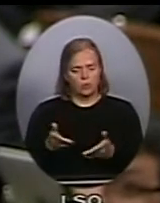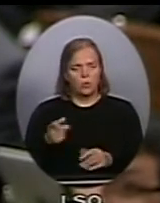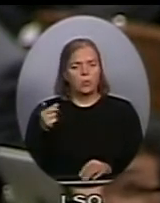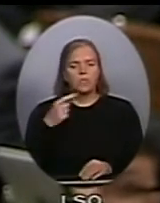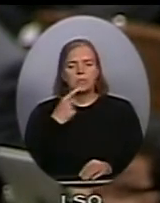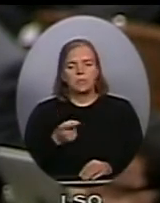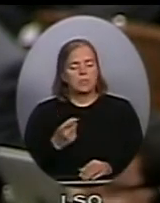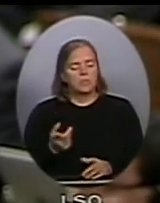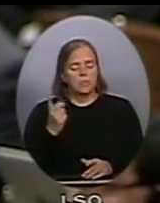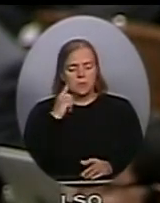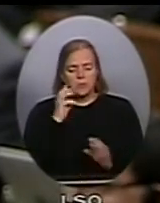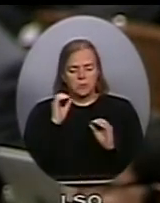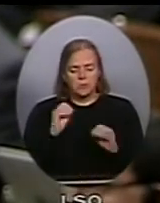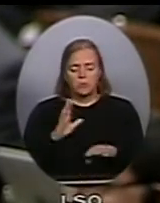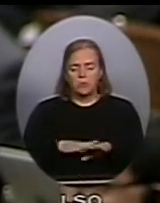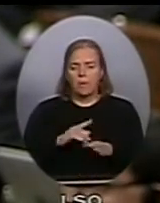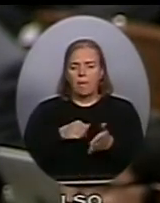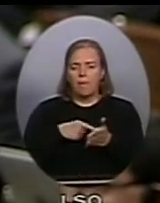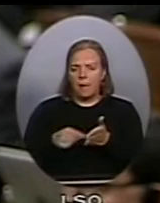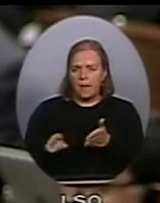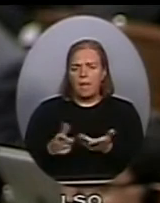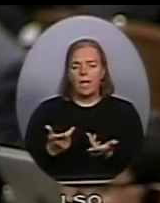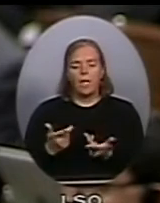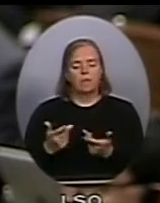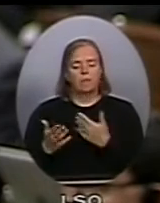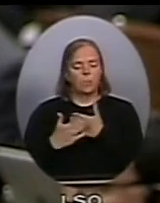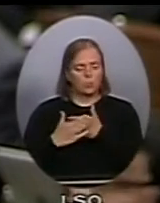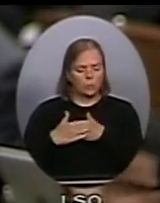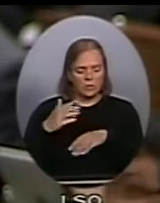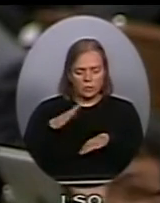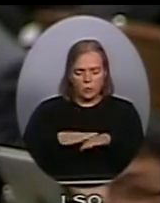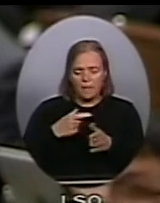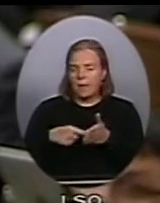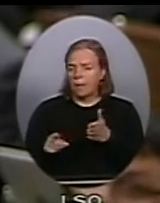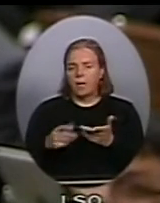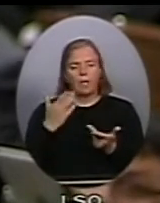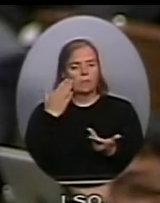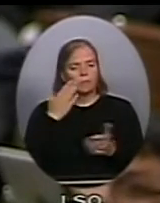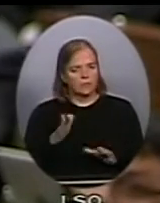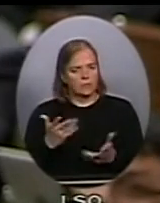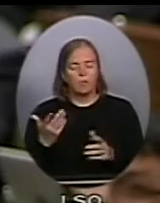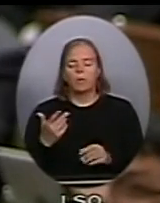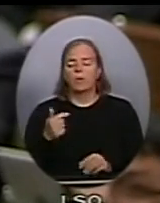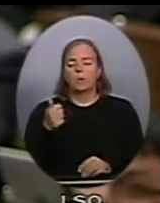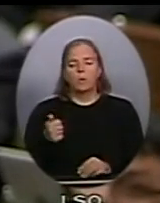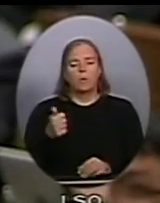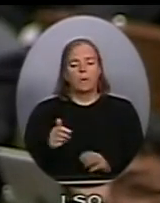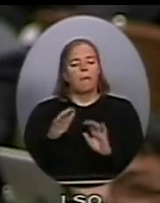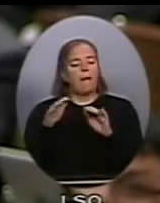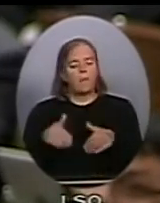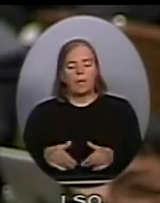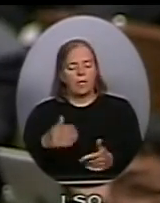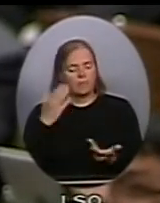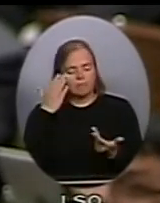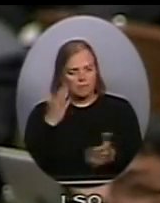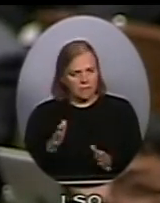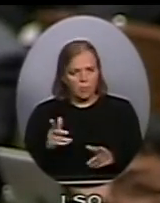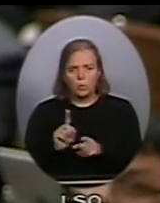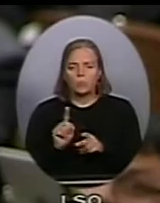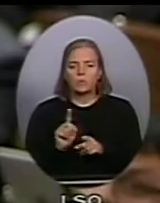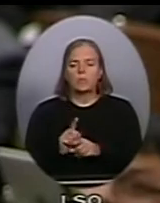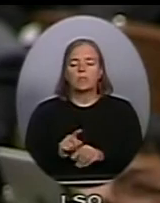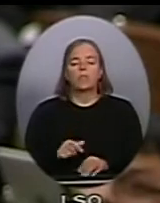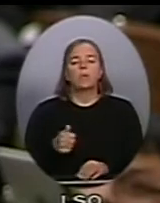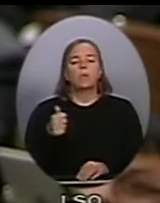about this payment in advance. In fact, he only learned about the payment afterwards. He obviously has spoken substantially earlier